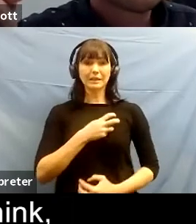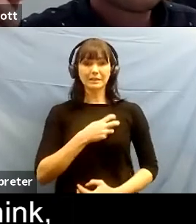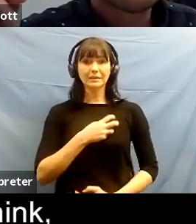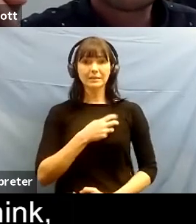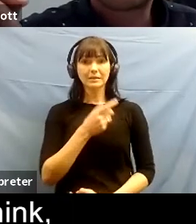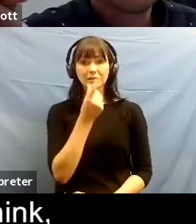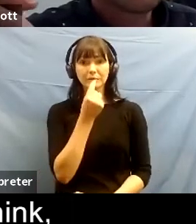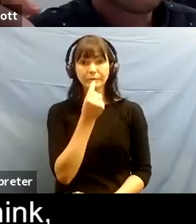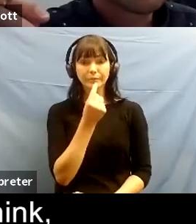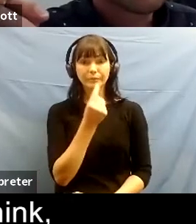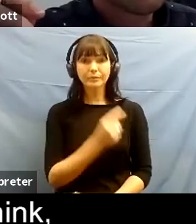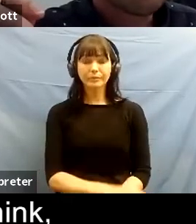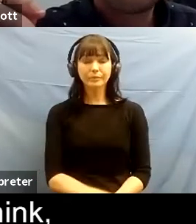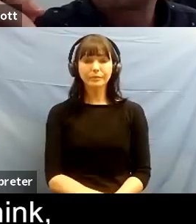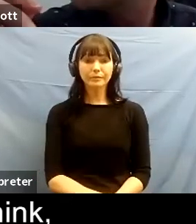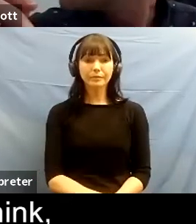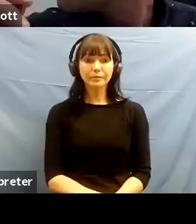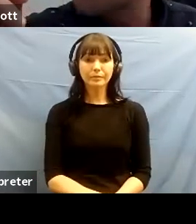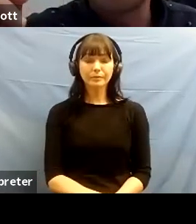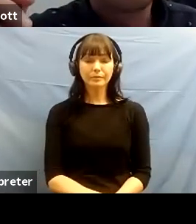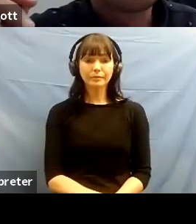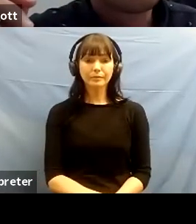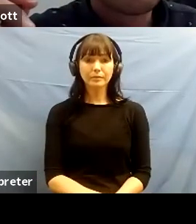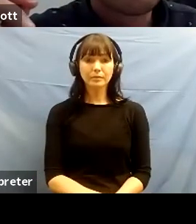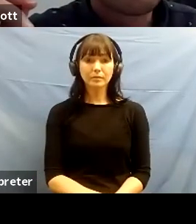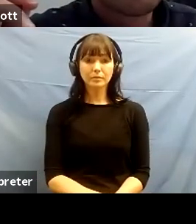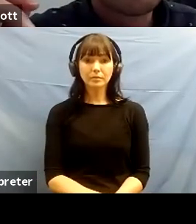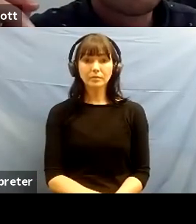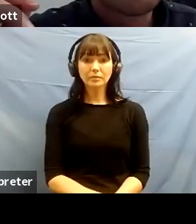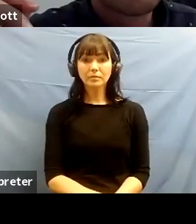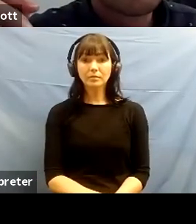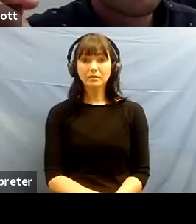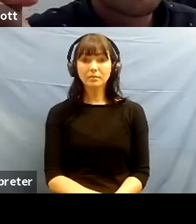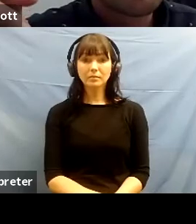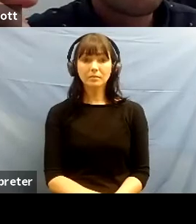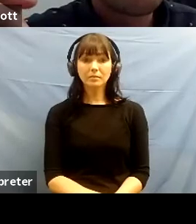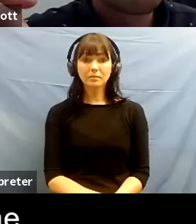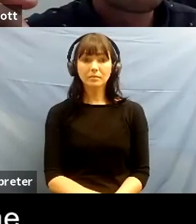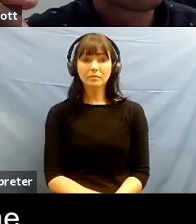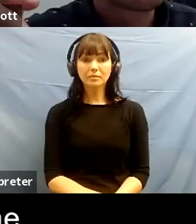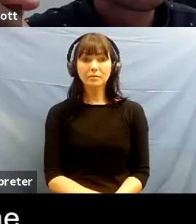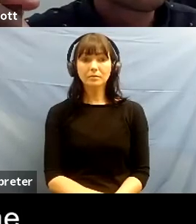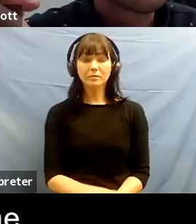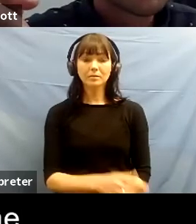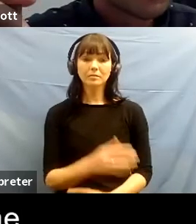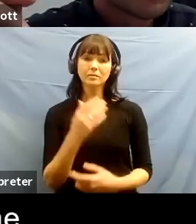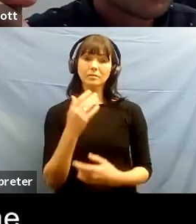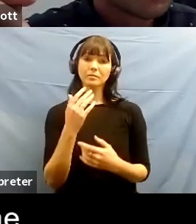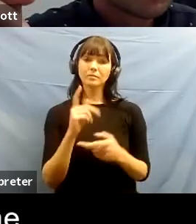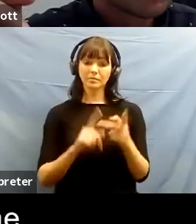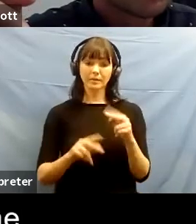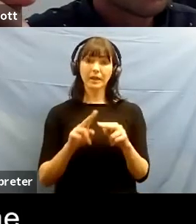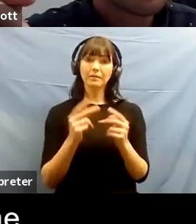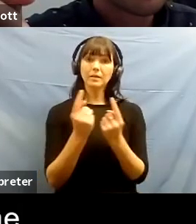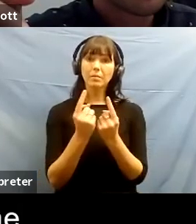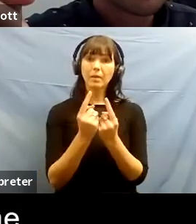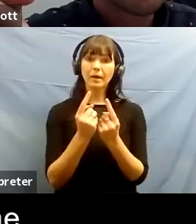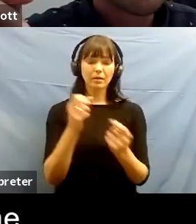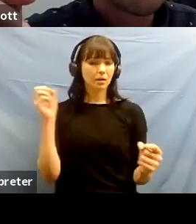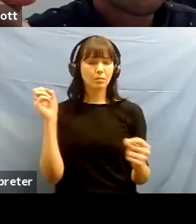you know as as with i'm sure everyone feels you know when something is important to you it can become